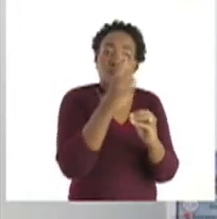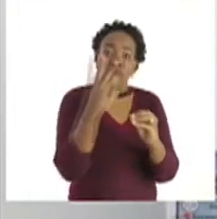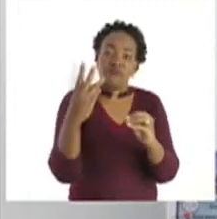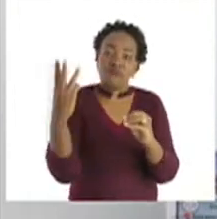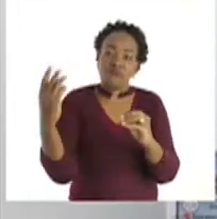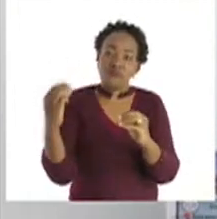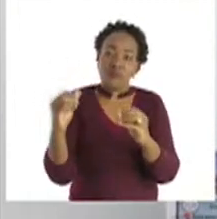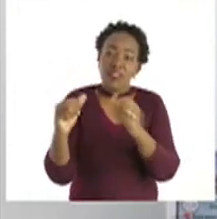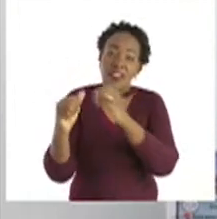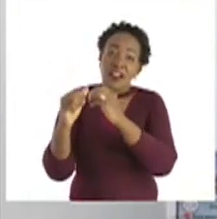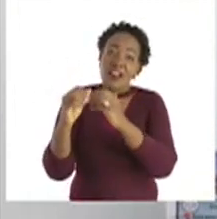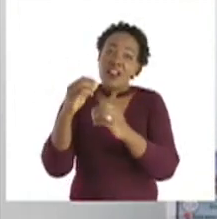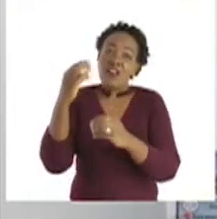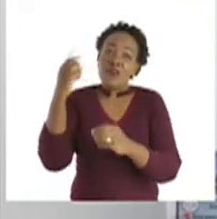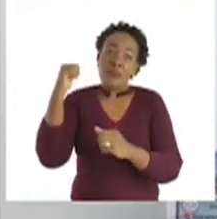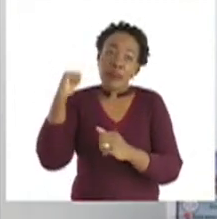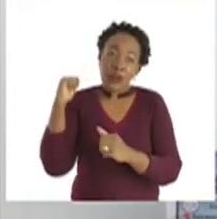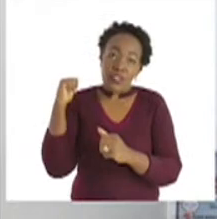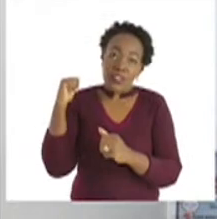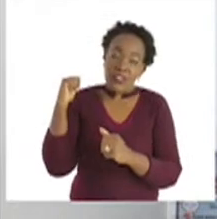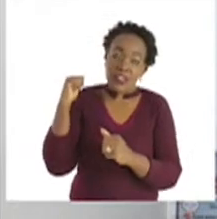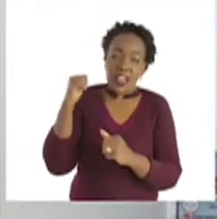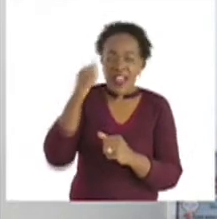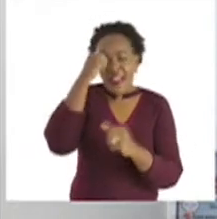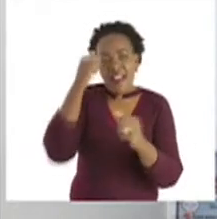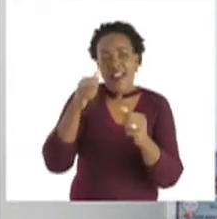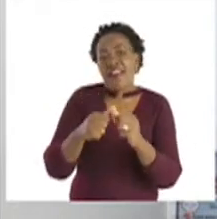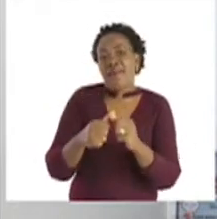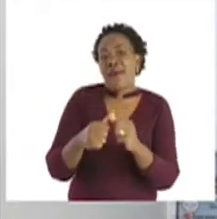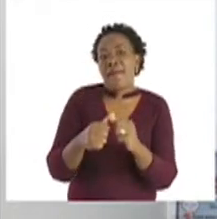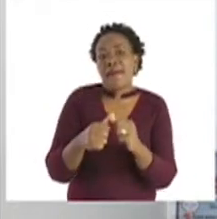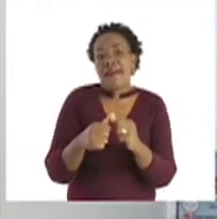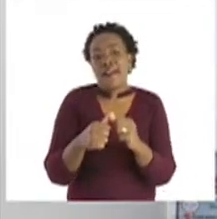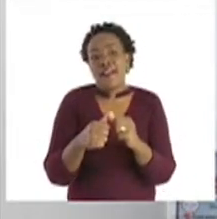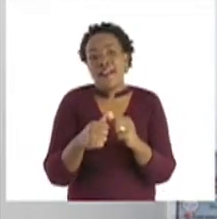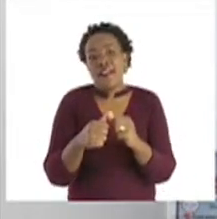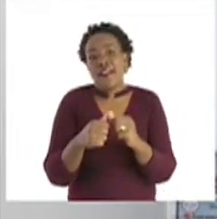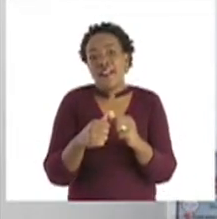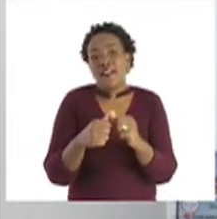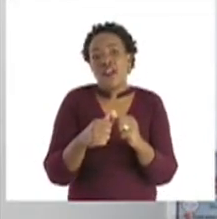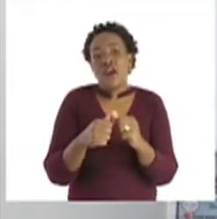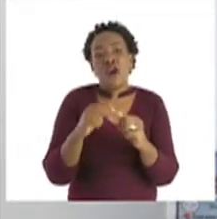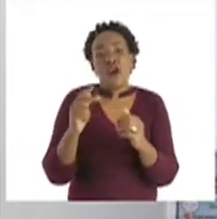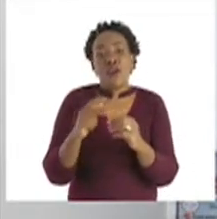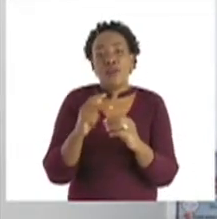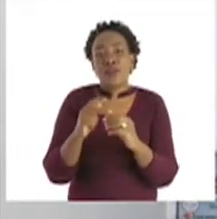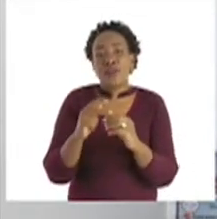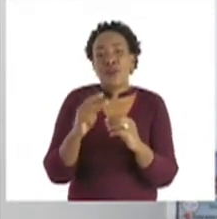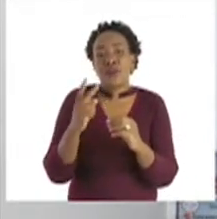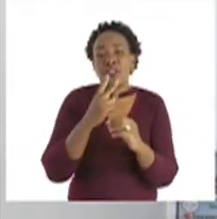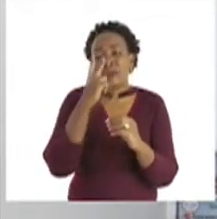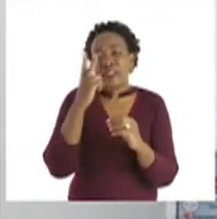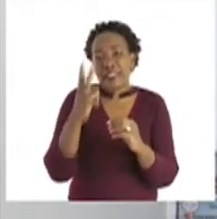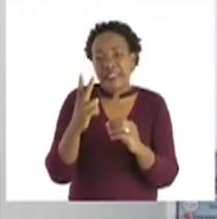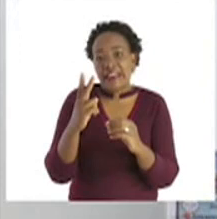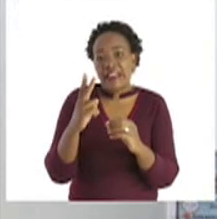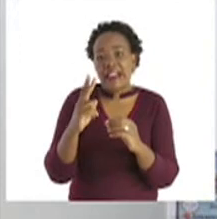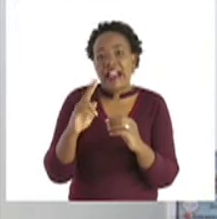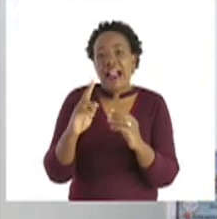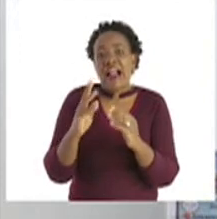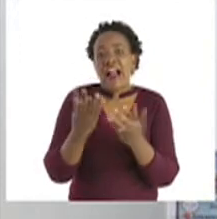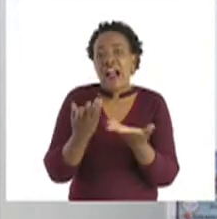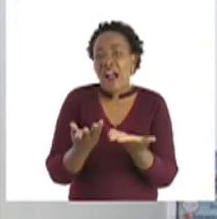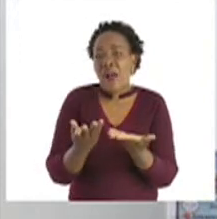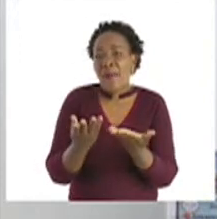We must always take note of that grade 3s. First, we want to check how many